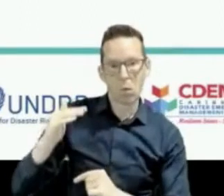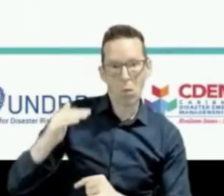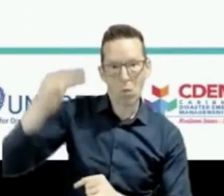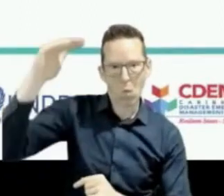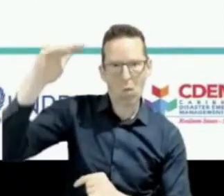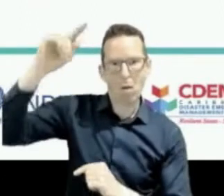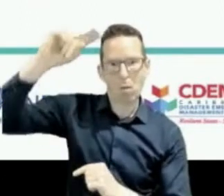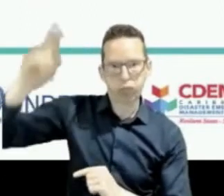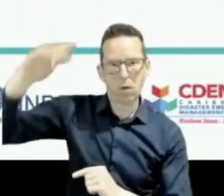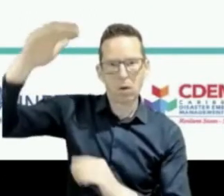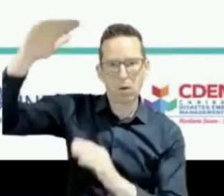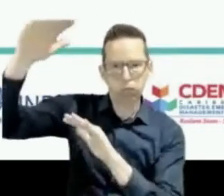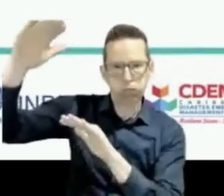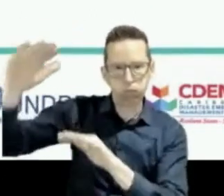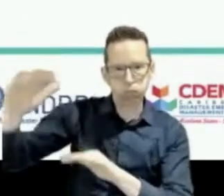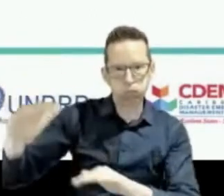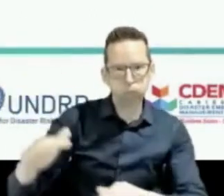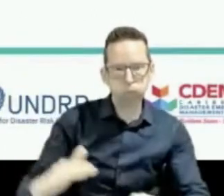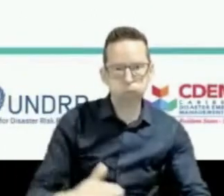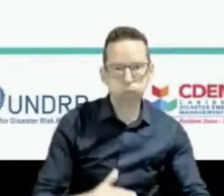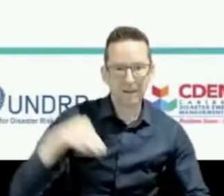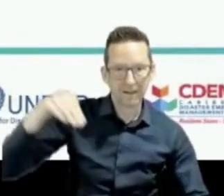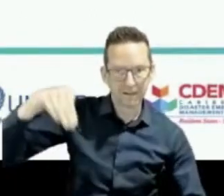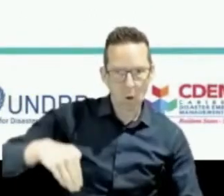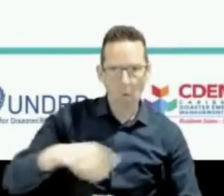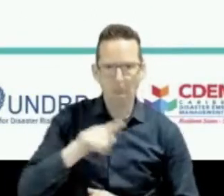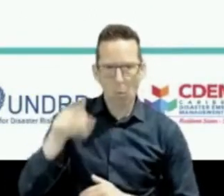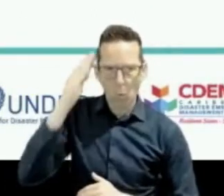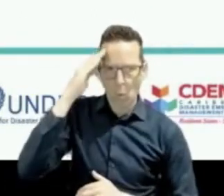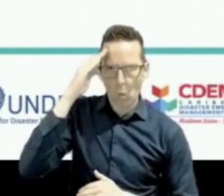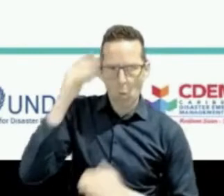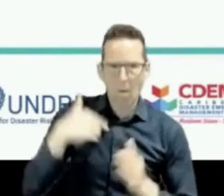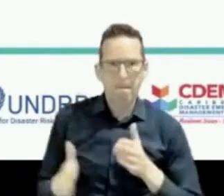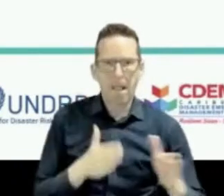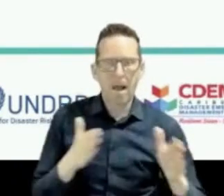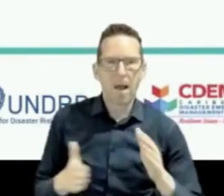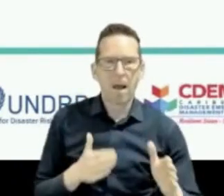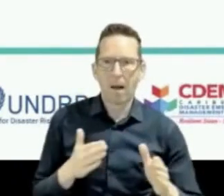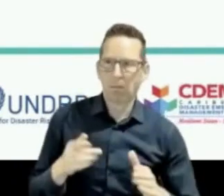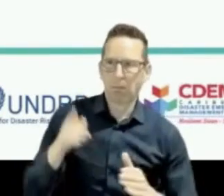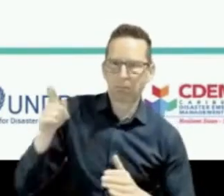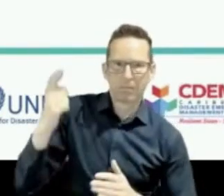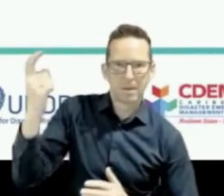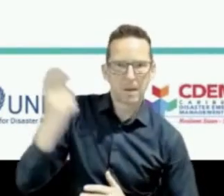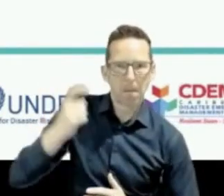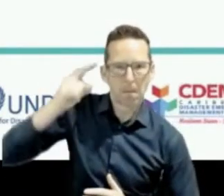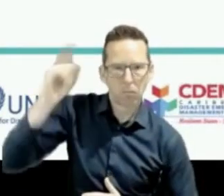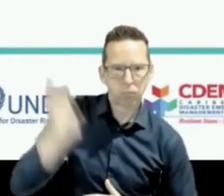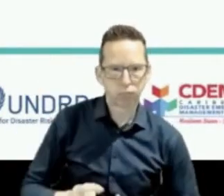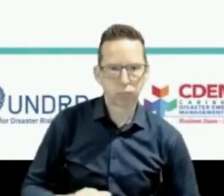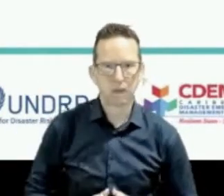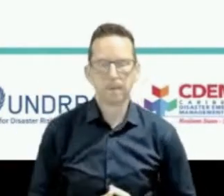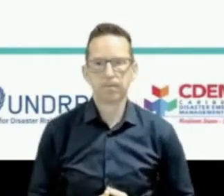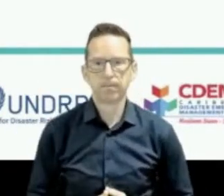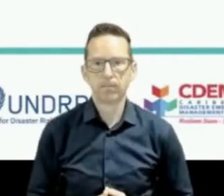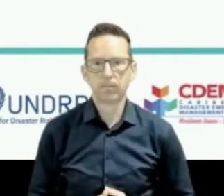making for disaster risk reduction. El Florida, what we found in my study with my colleague Charlie Paxson is that lightning